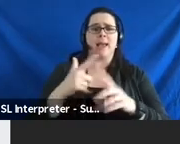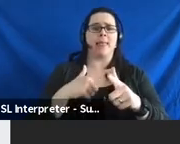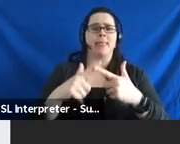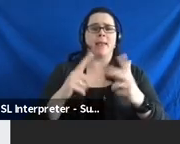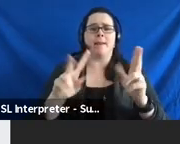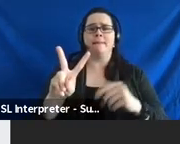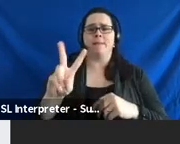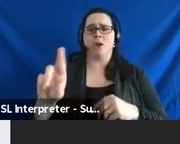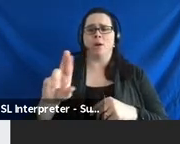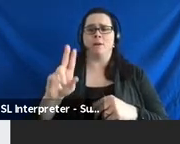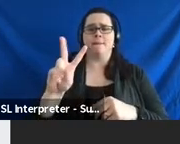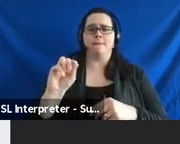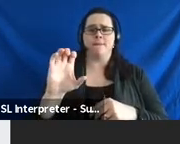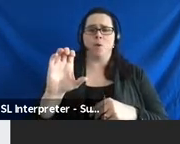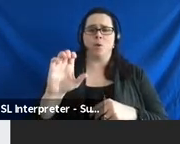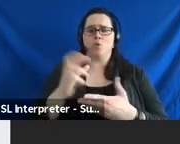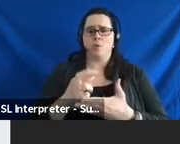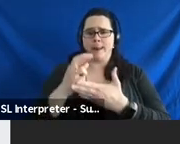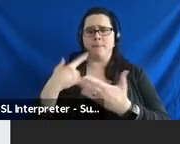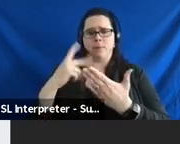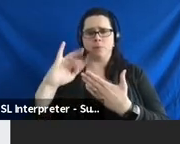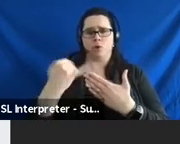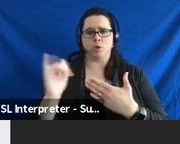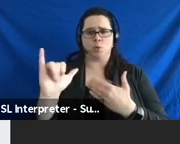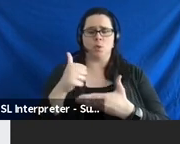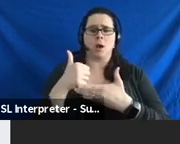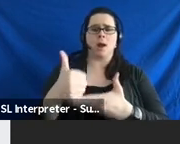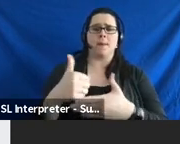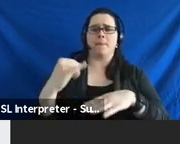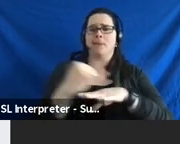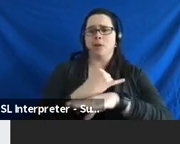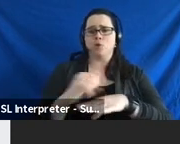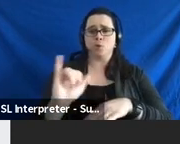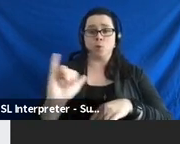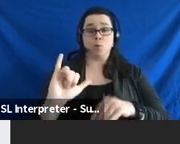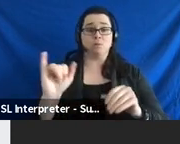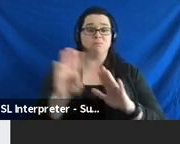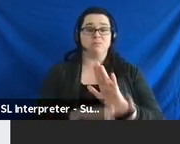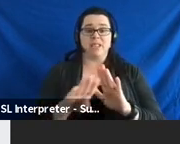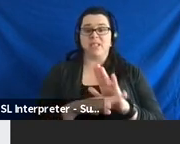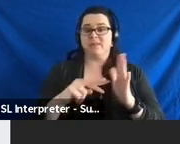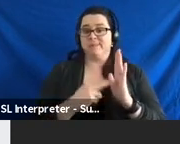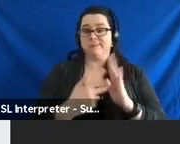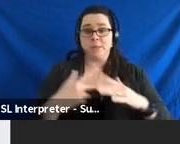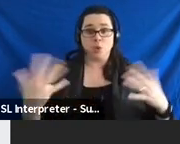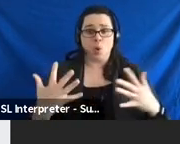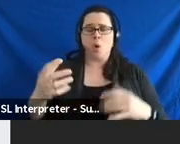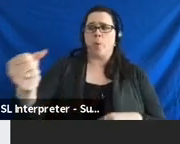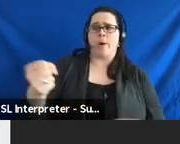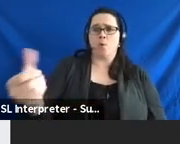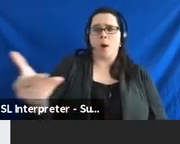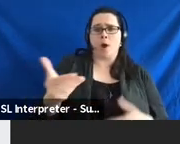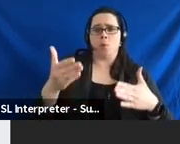Rehabilitation also has a project that can help with interns. And so, basically, what this is saying is that we would like somebody with